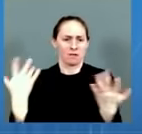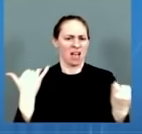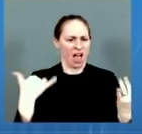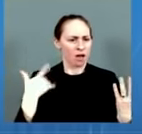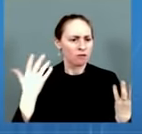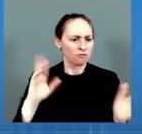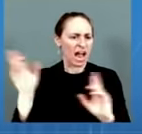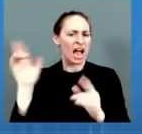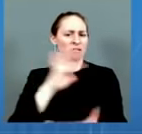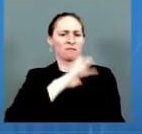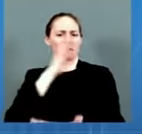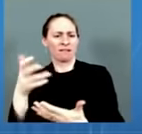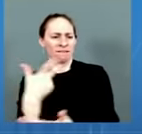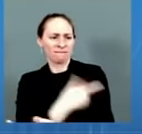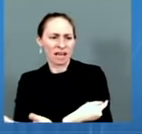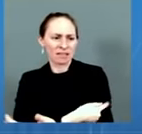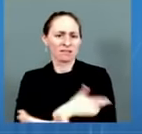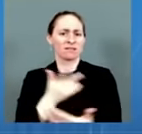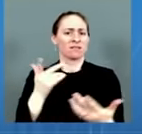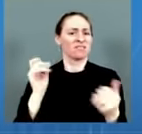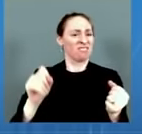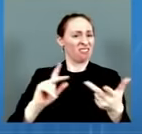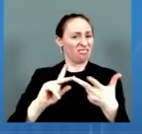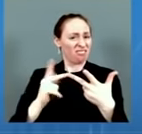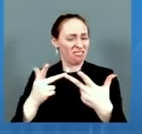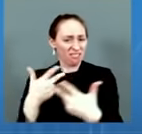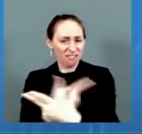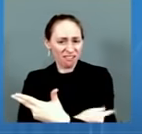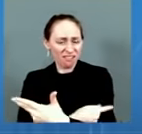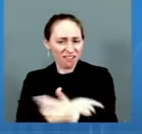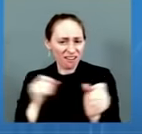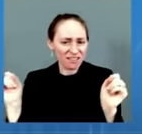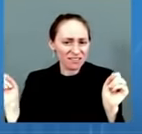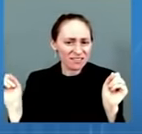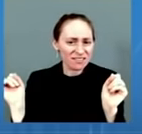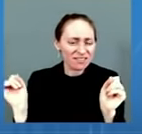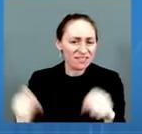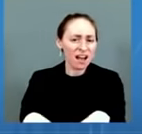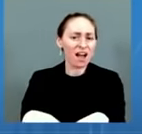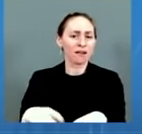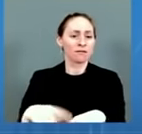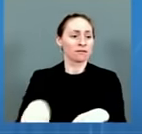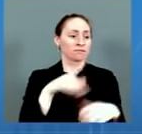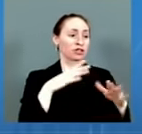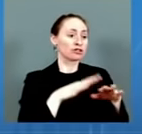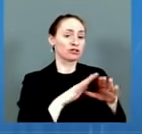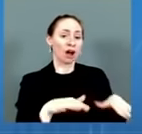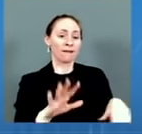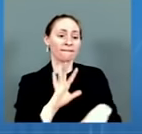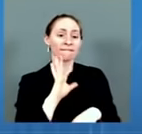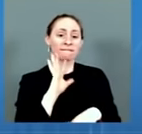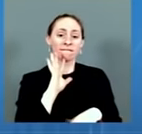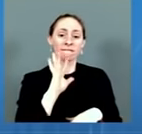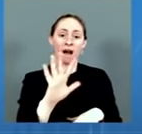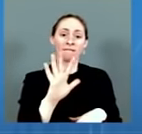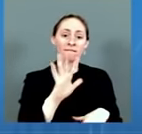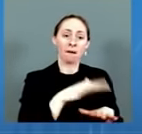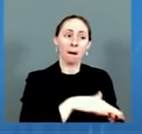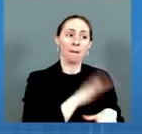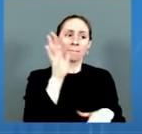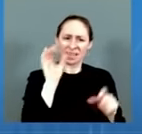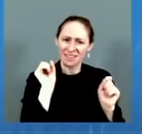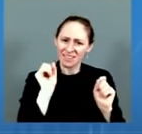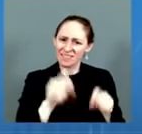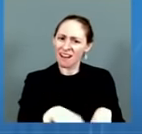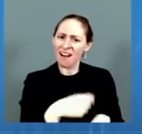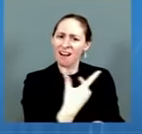We have now a vaccine for kids age 5 and 11. That means we now have vaccines for 95% of Americans.